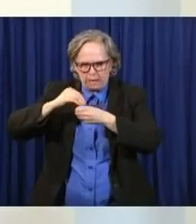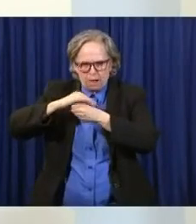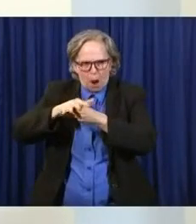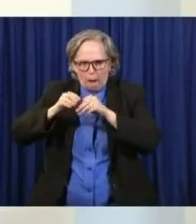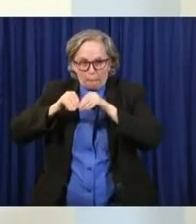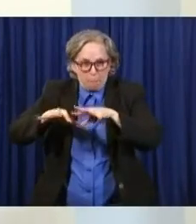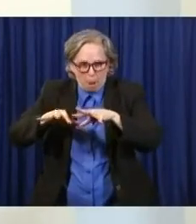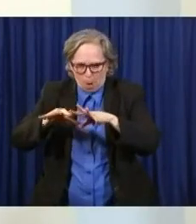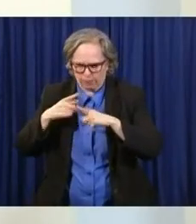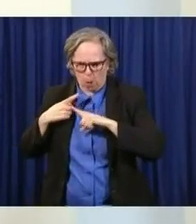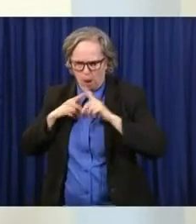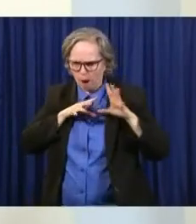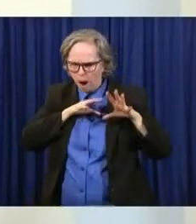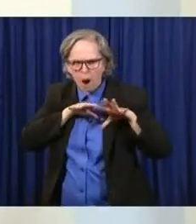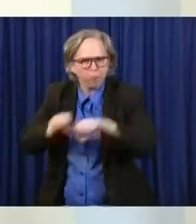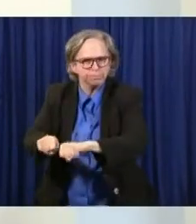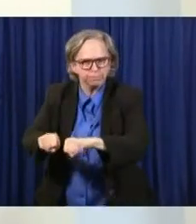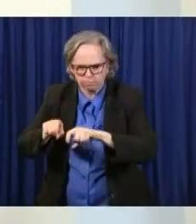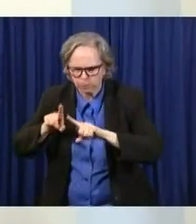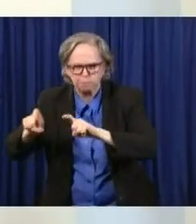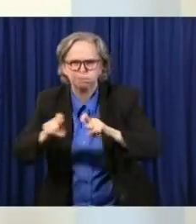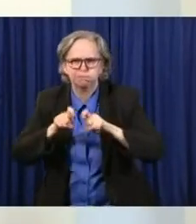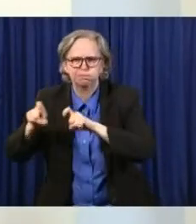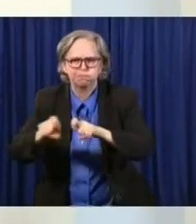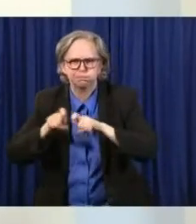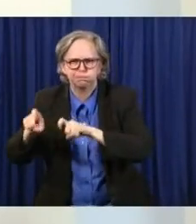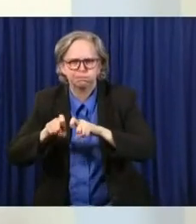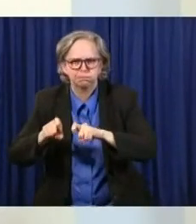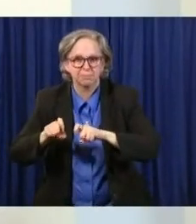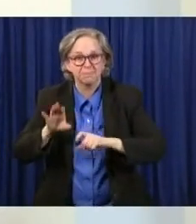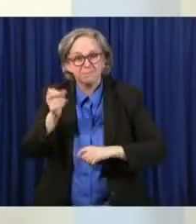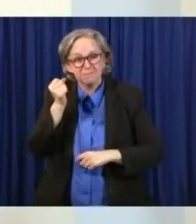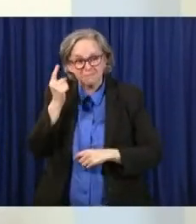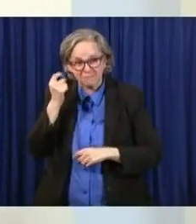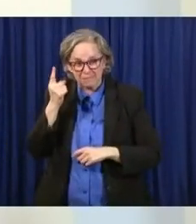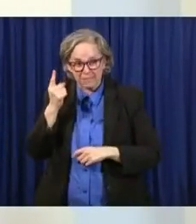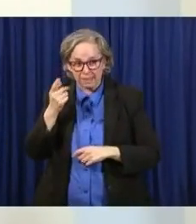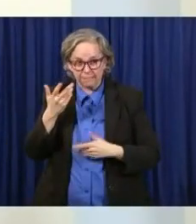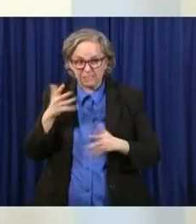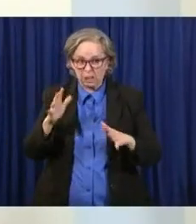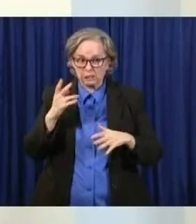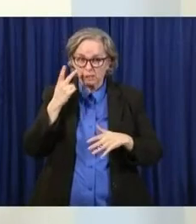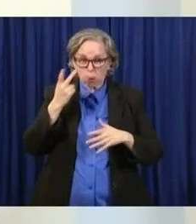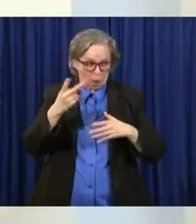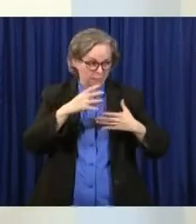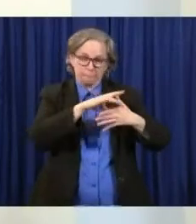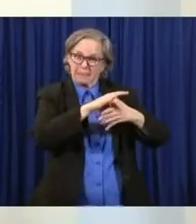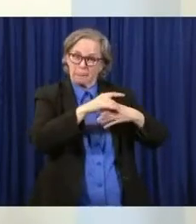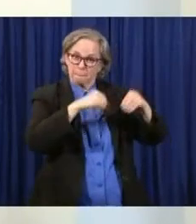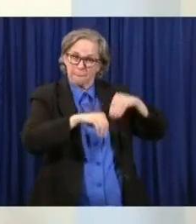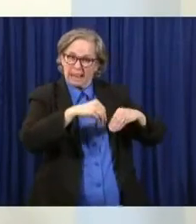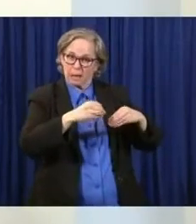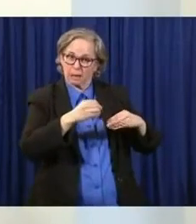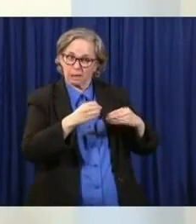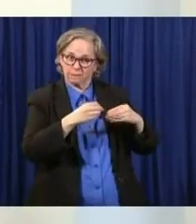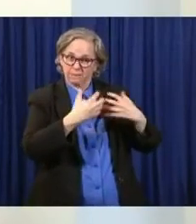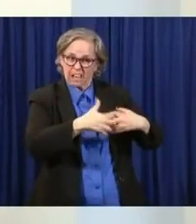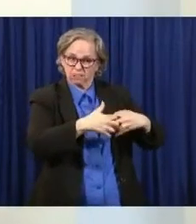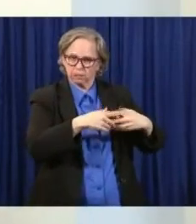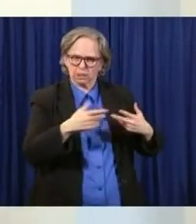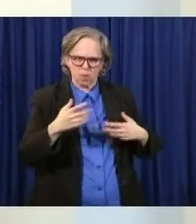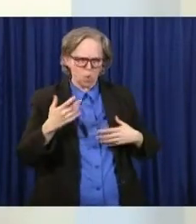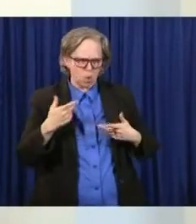in a way in the future here, like the meatpacking industry we have seen, will become a congregate setting.